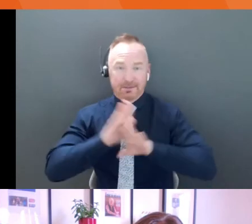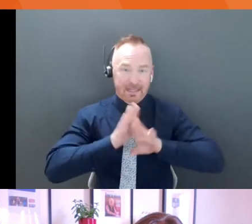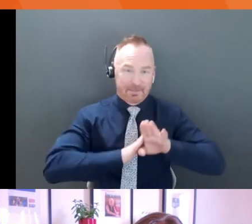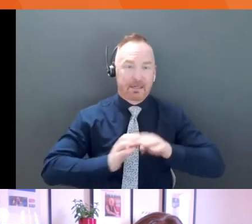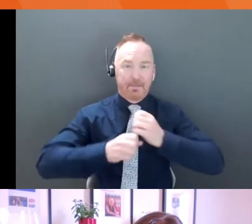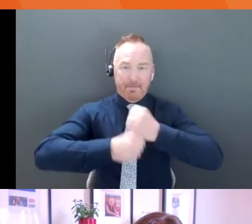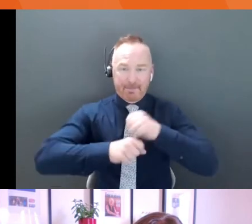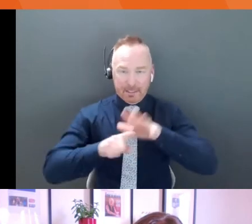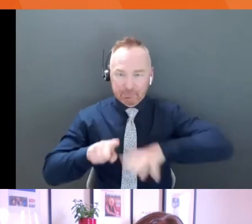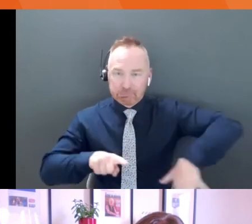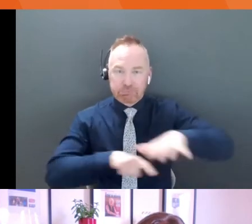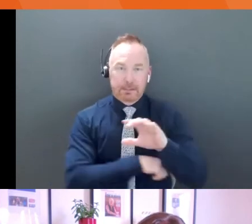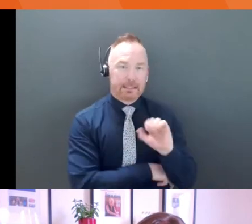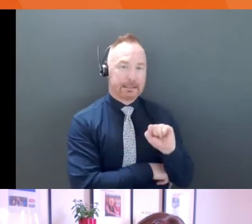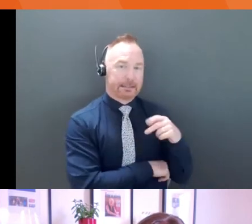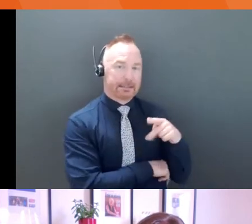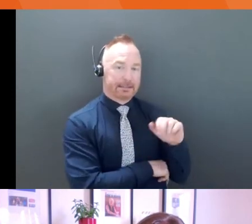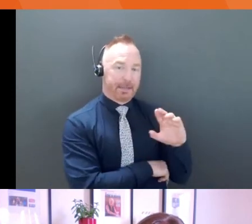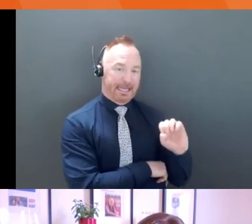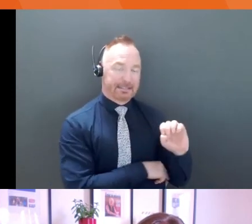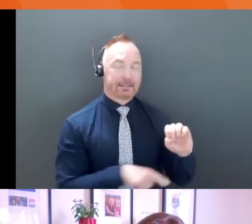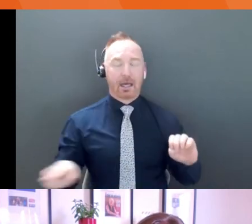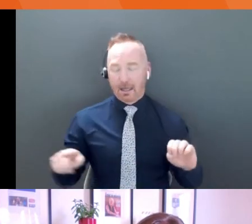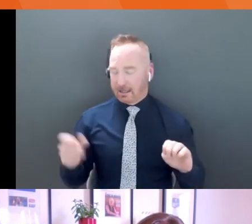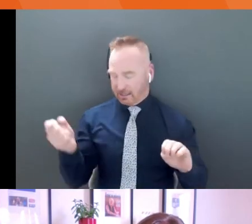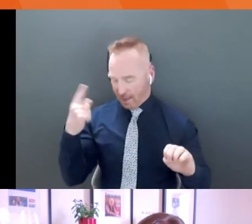space? Manual manufacturing. Got it. Yeah.